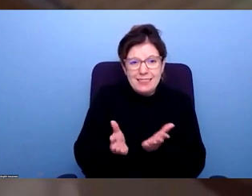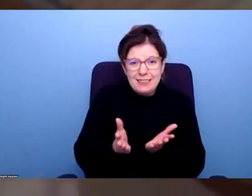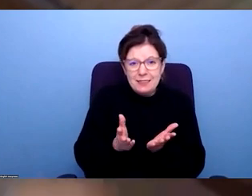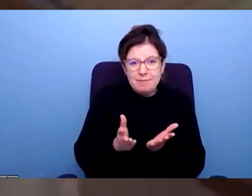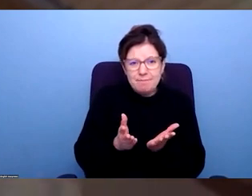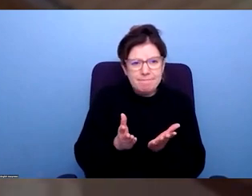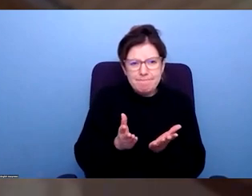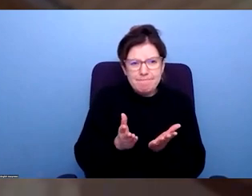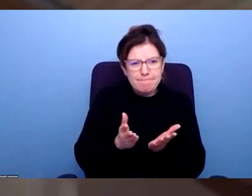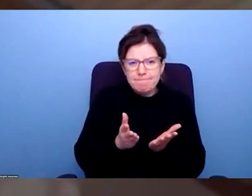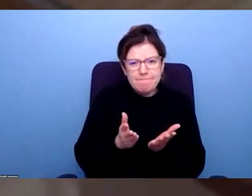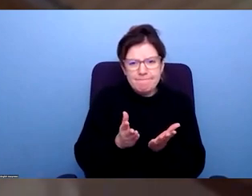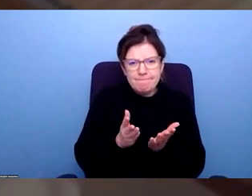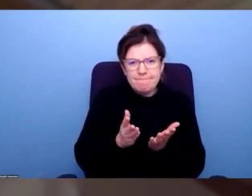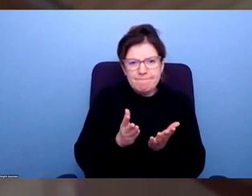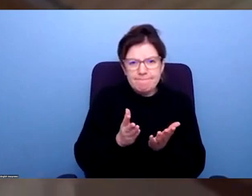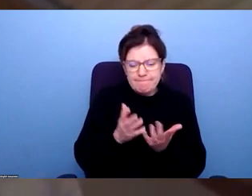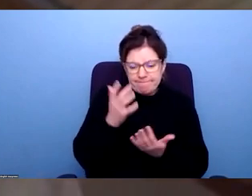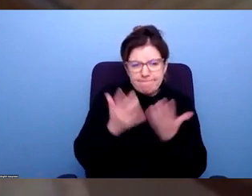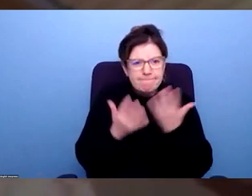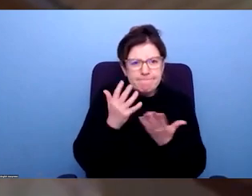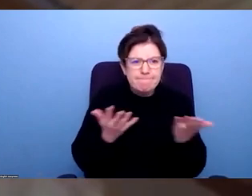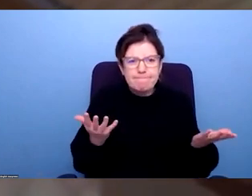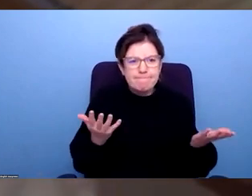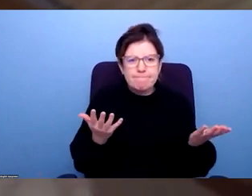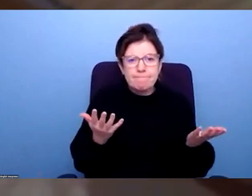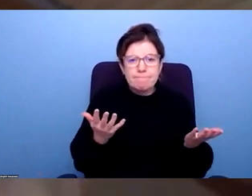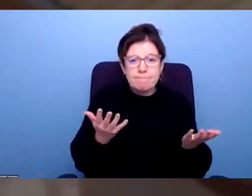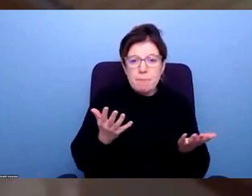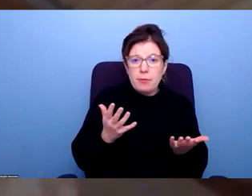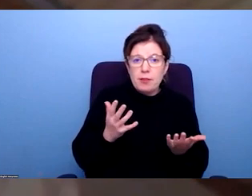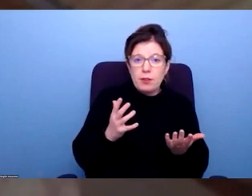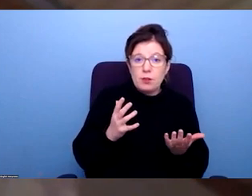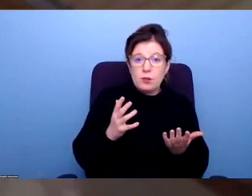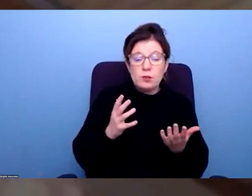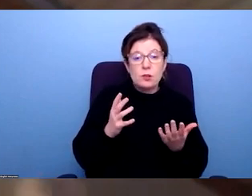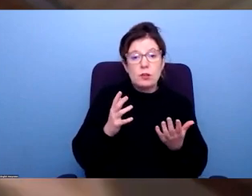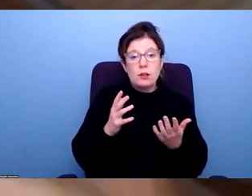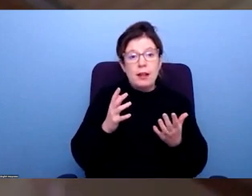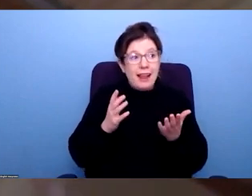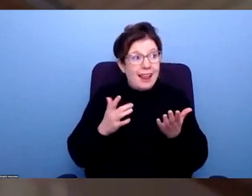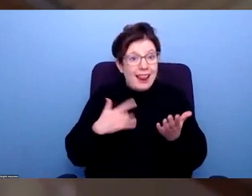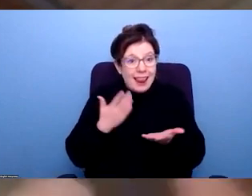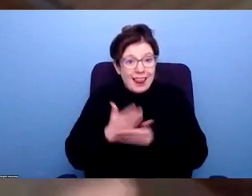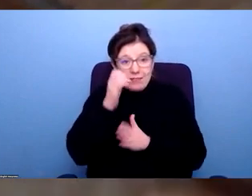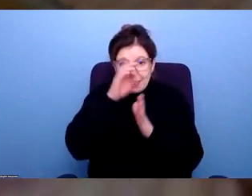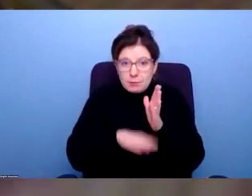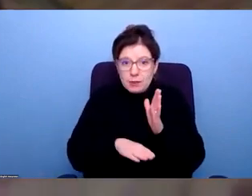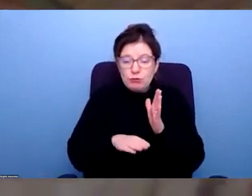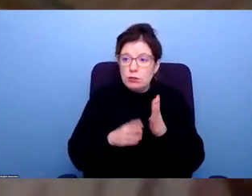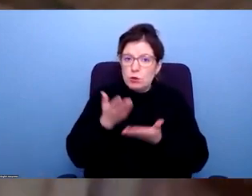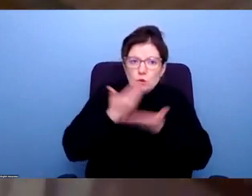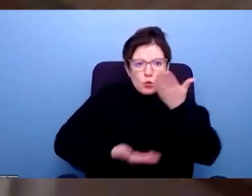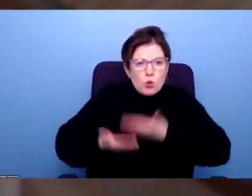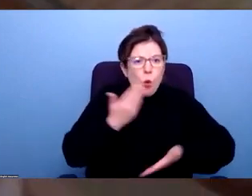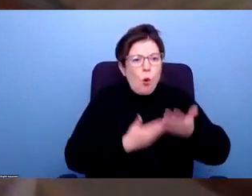unsatisfactory to really get to this quantitatively think actually what Chloe is talking about understanding sort of lived experiences and more qualitatively hearing from,